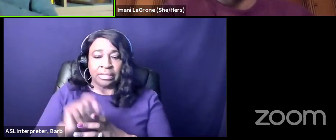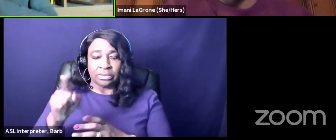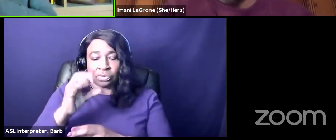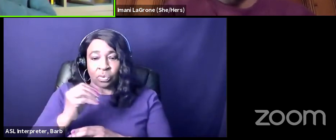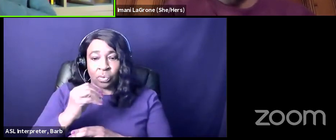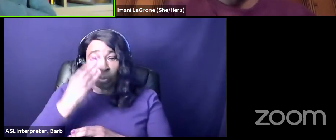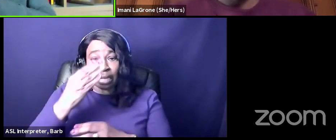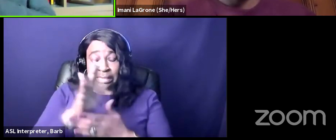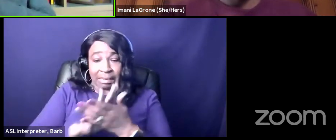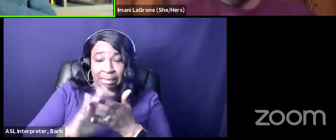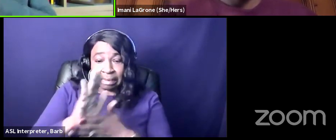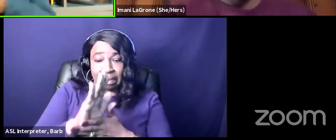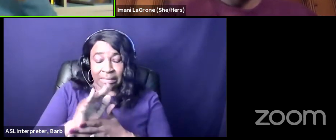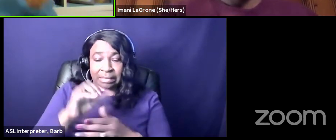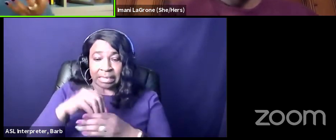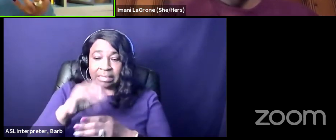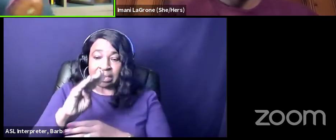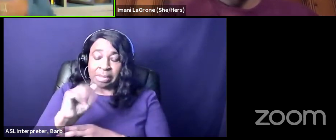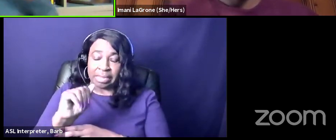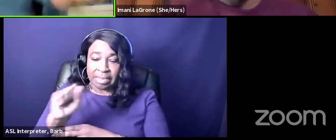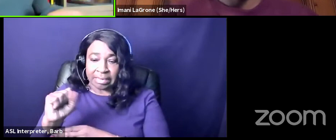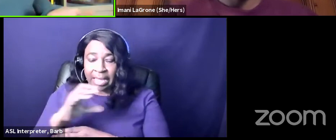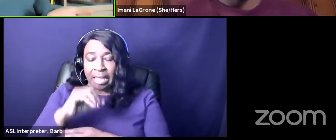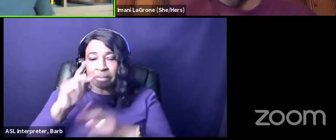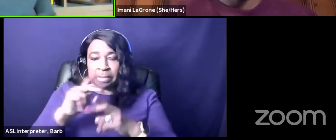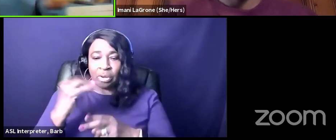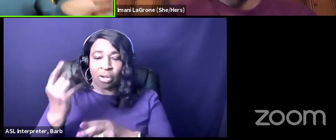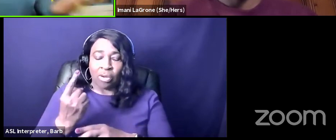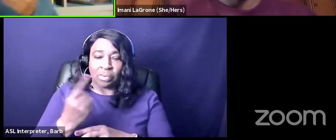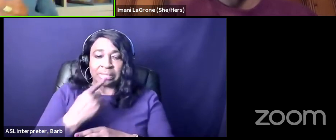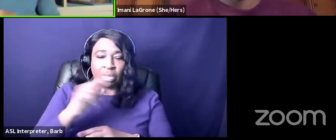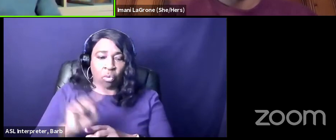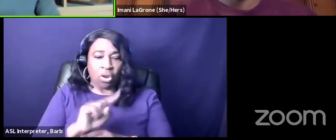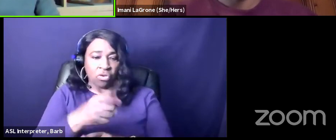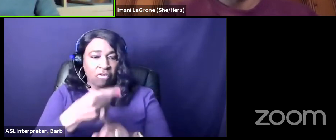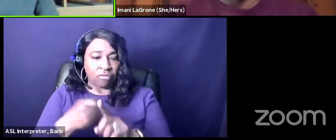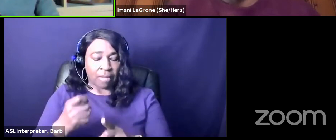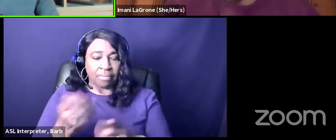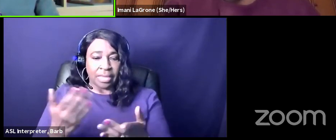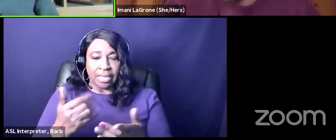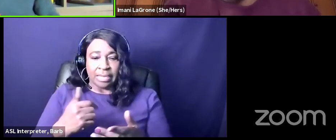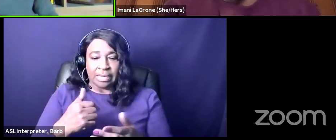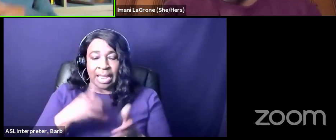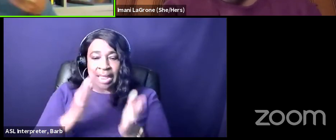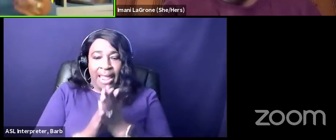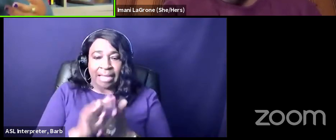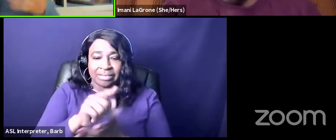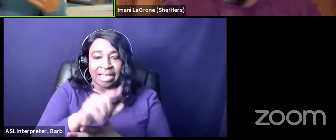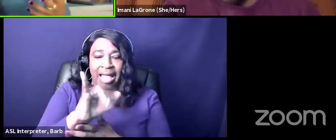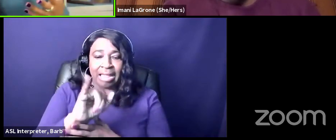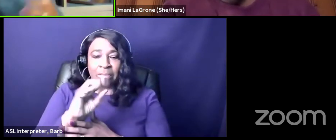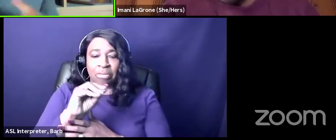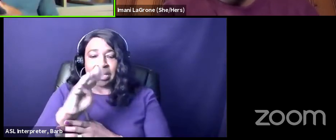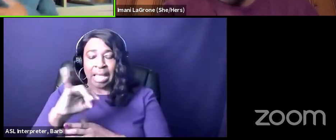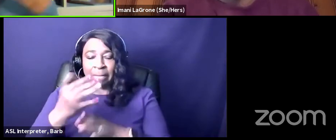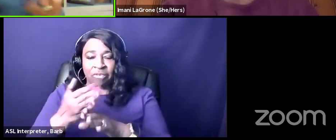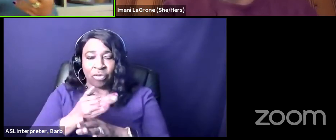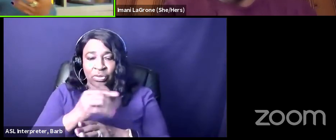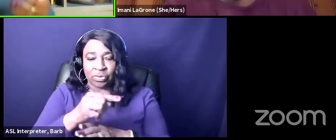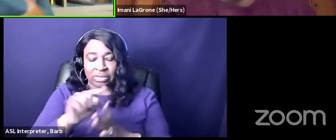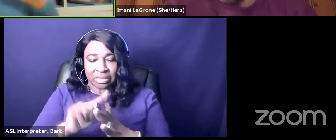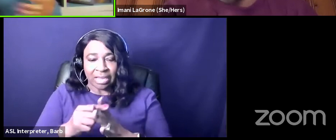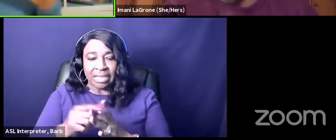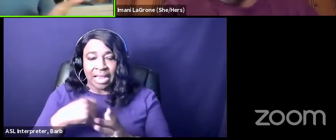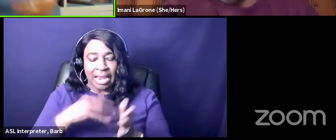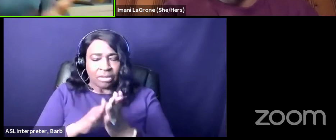in medford massachusetts you know people always say like where are you from as i asked imani before we started this call it's like oh i'm from chicago it's like